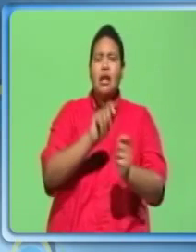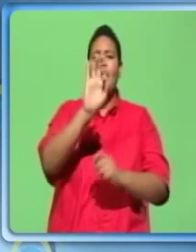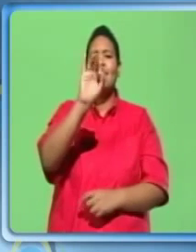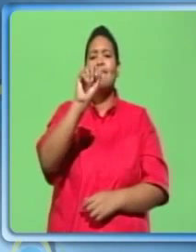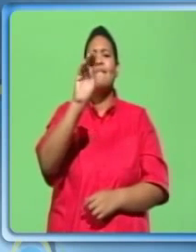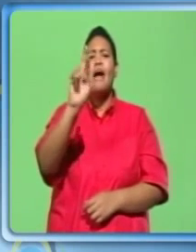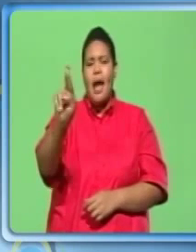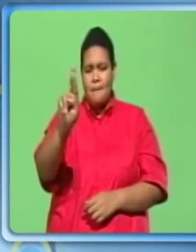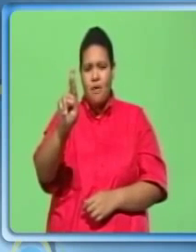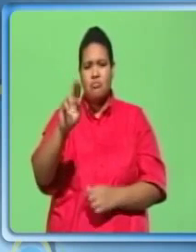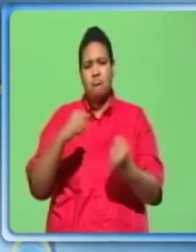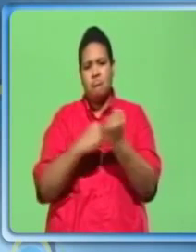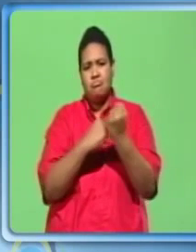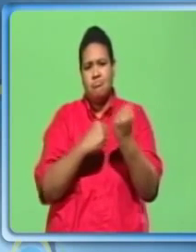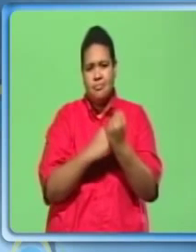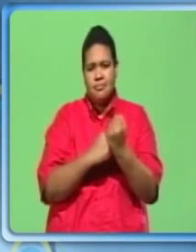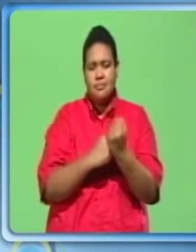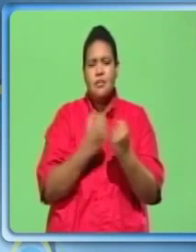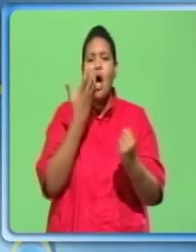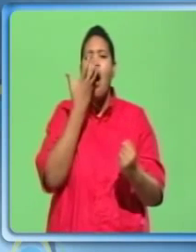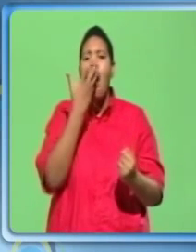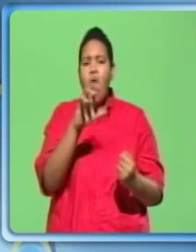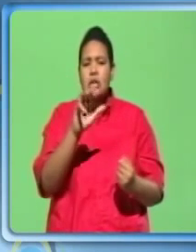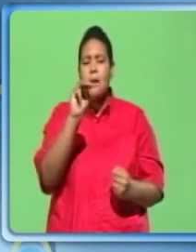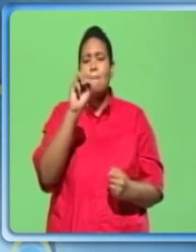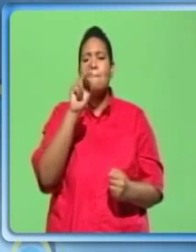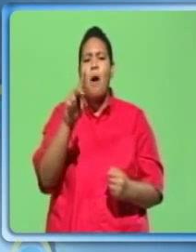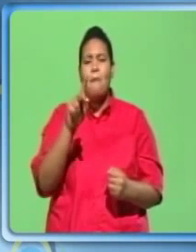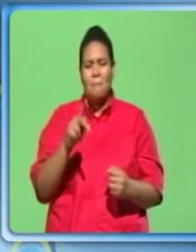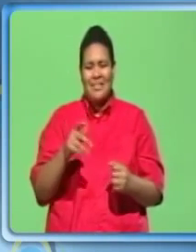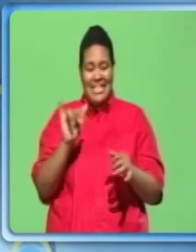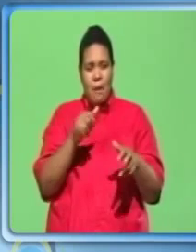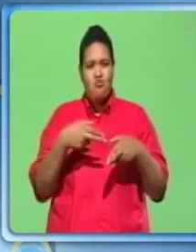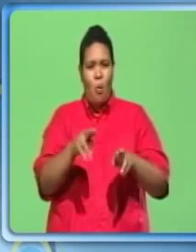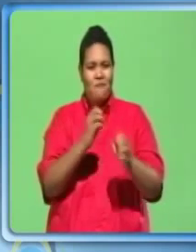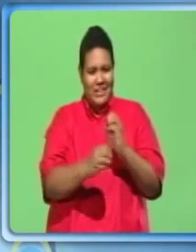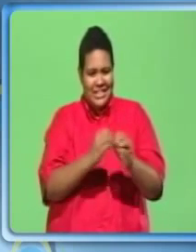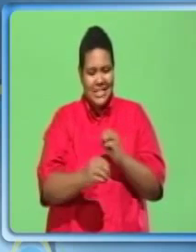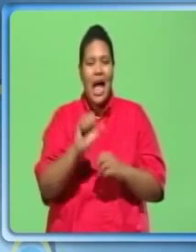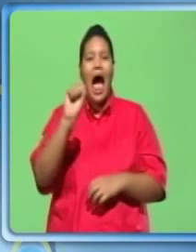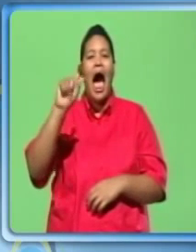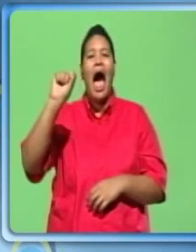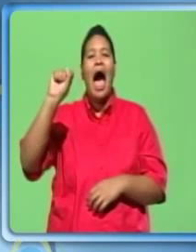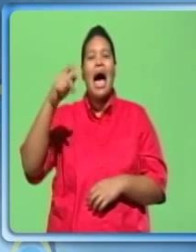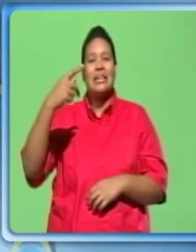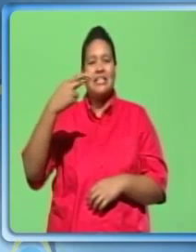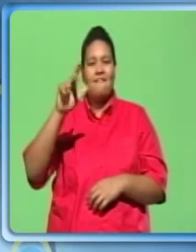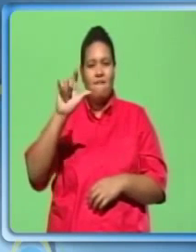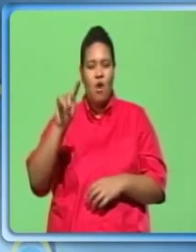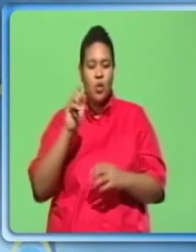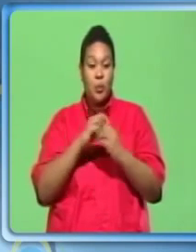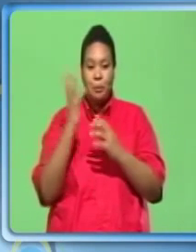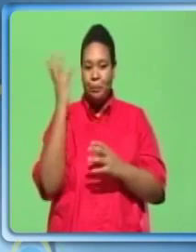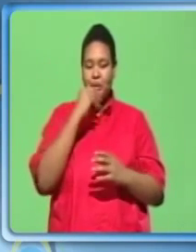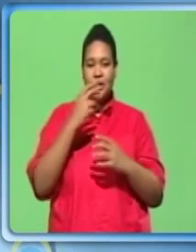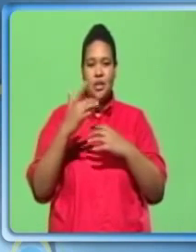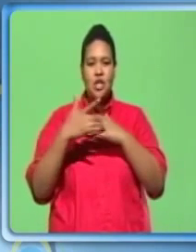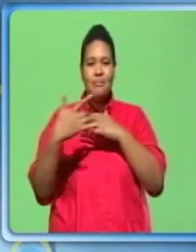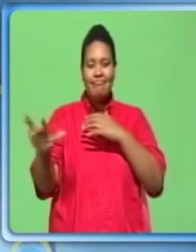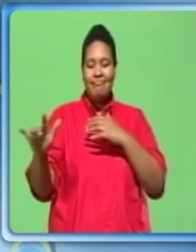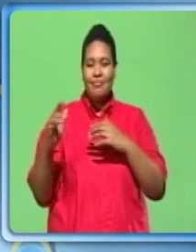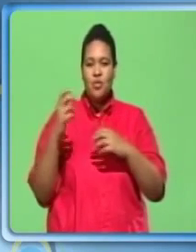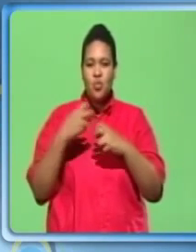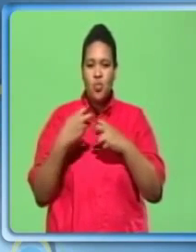hot mopped asphalt with decorative stone, engineered rubber or